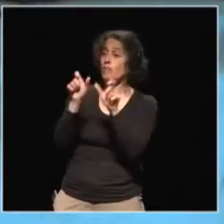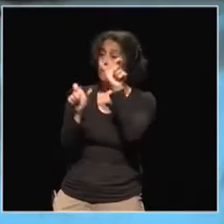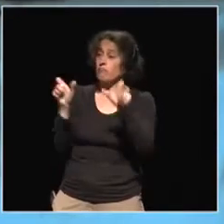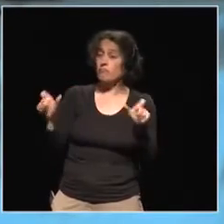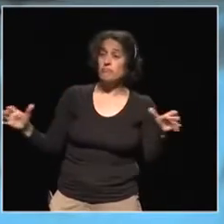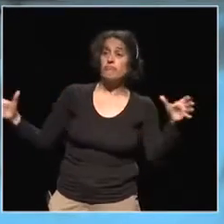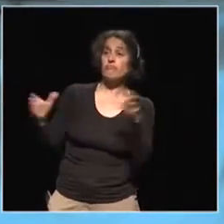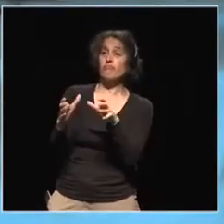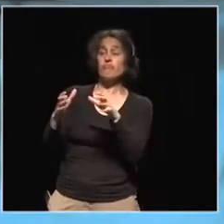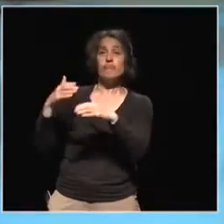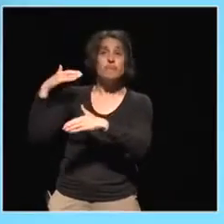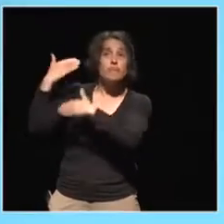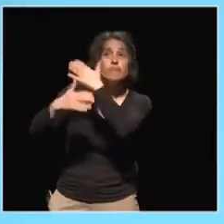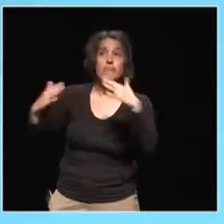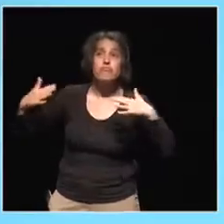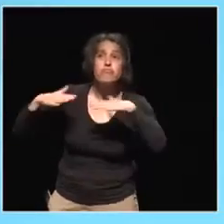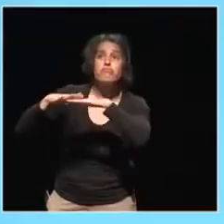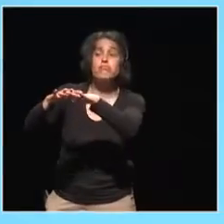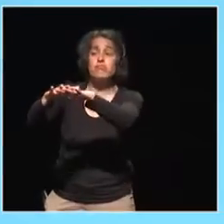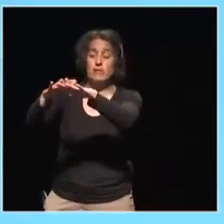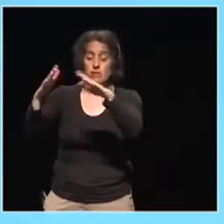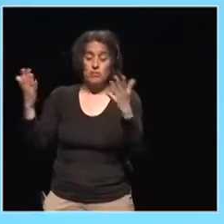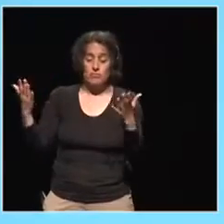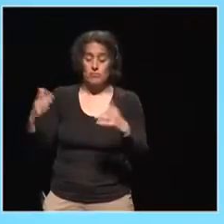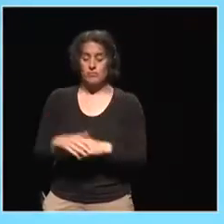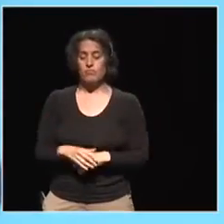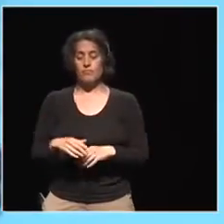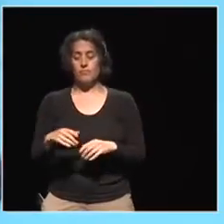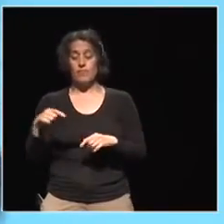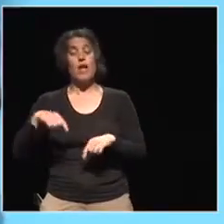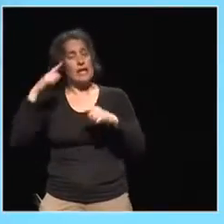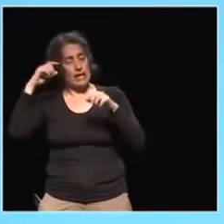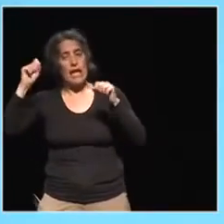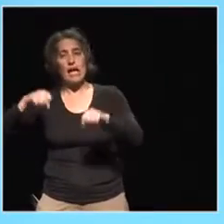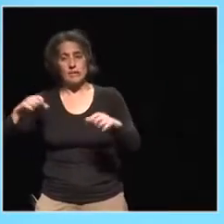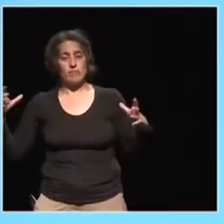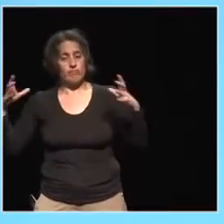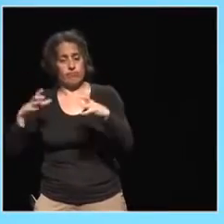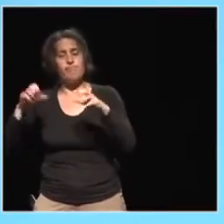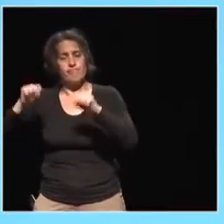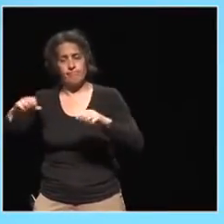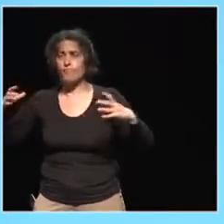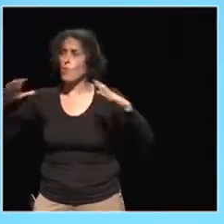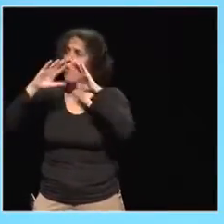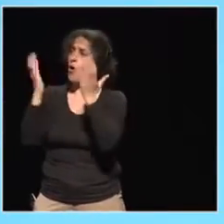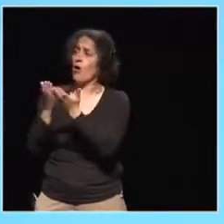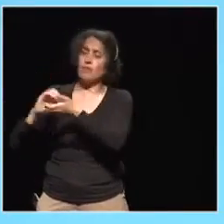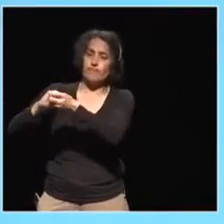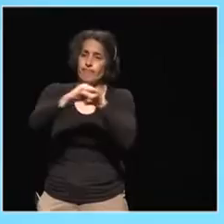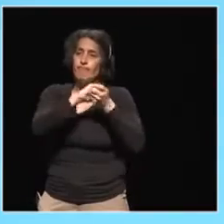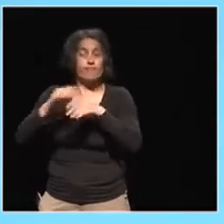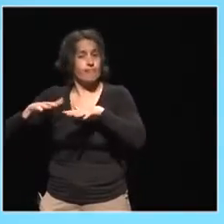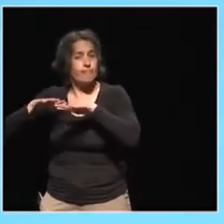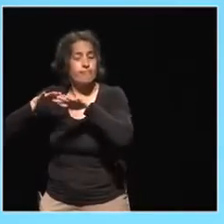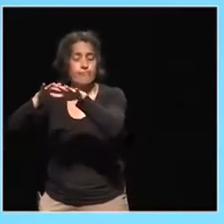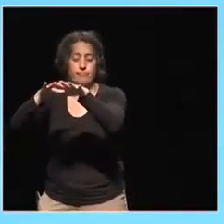I know that is already going. So yes, number one, a World Citizens Movement is possible. Number two, a World Citizens Movement to reclaim